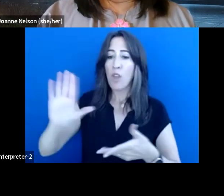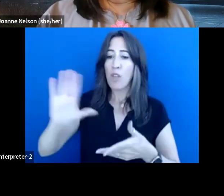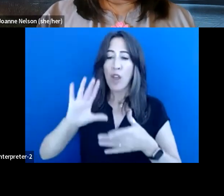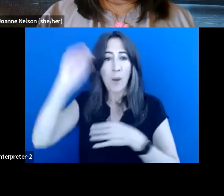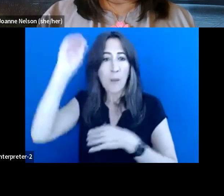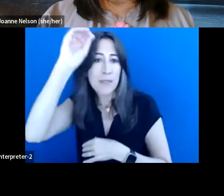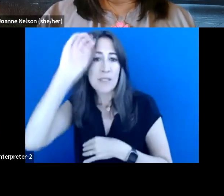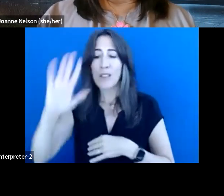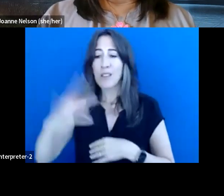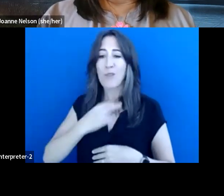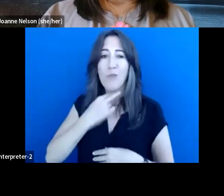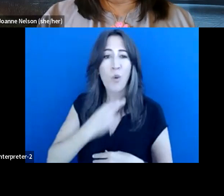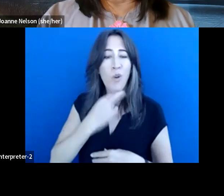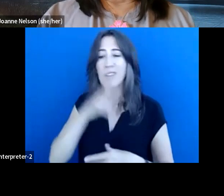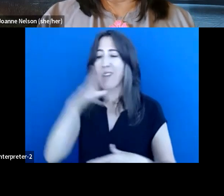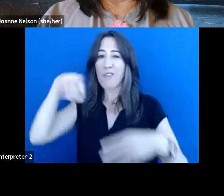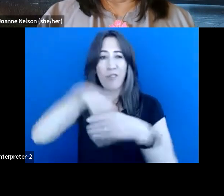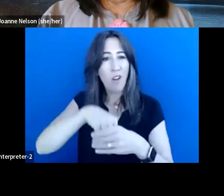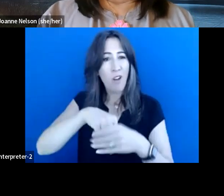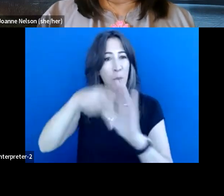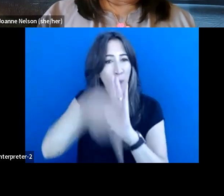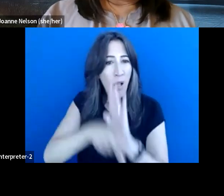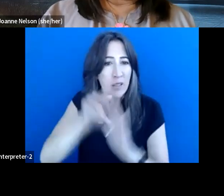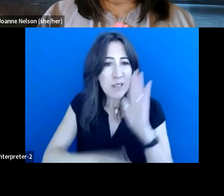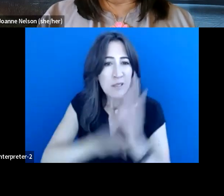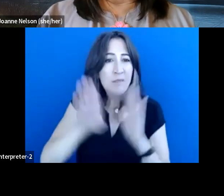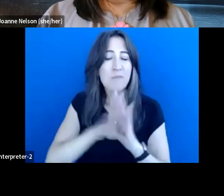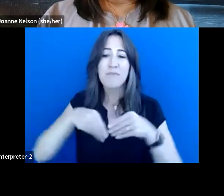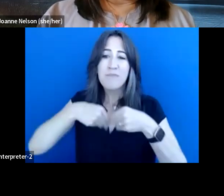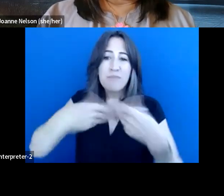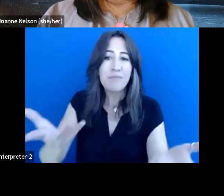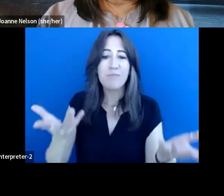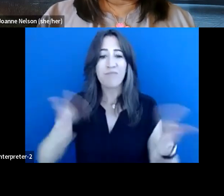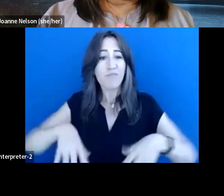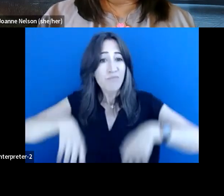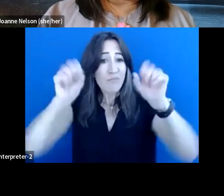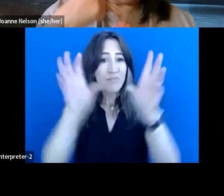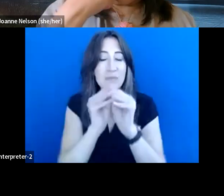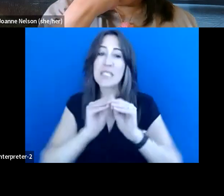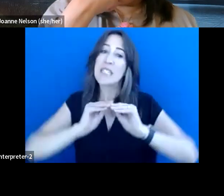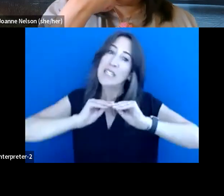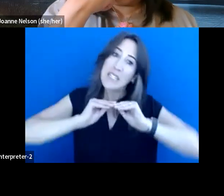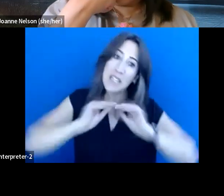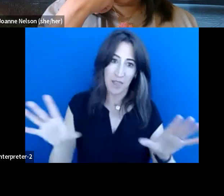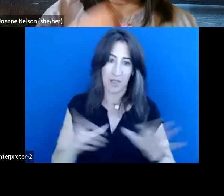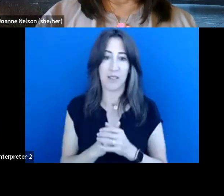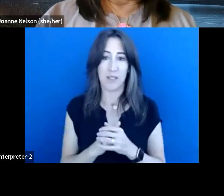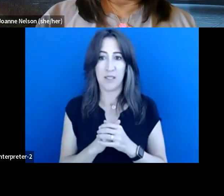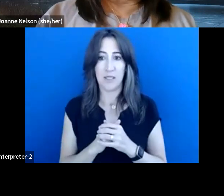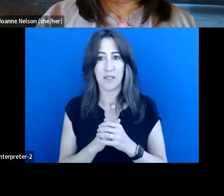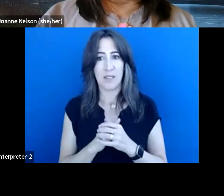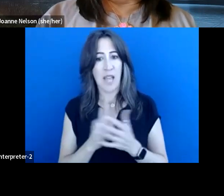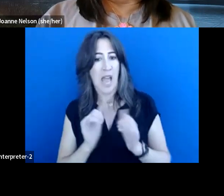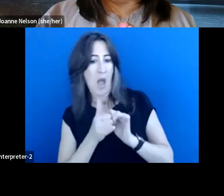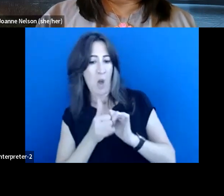They just weren't present in, like, meetings and anything to do with deciding